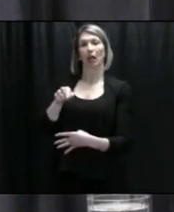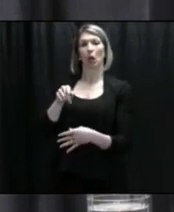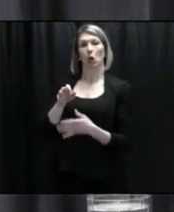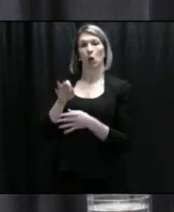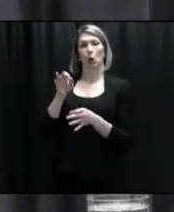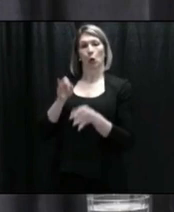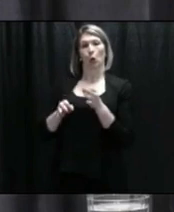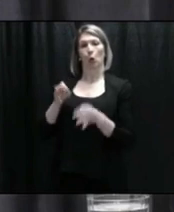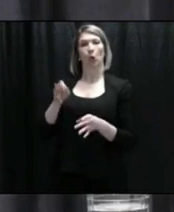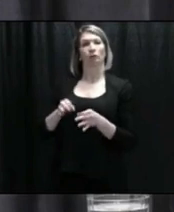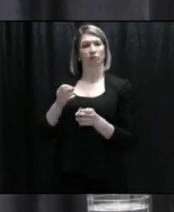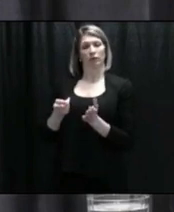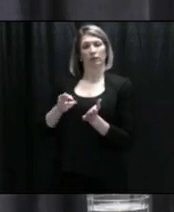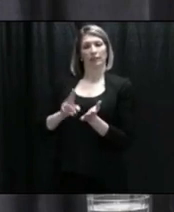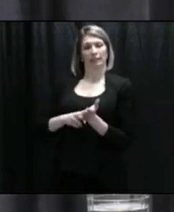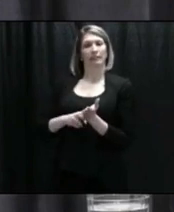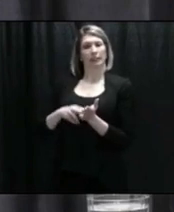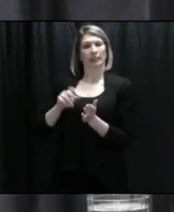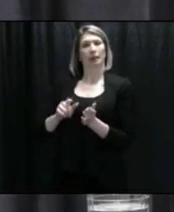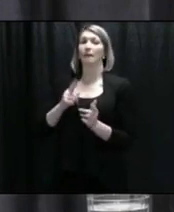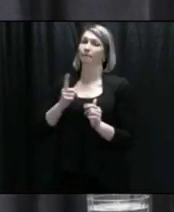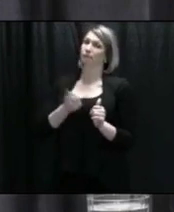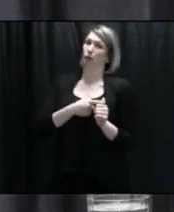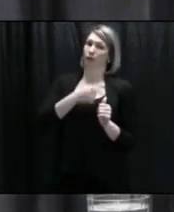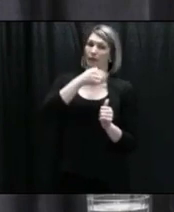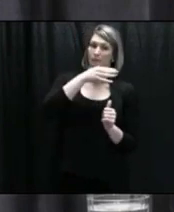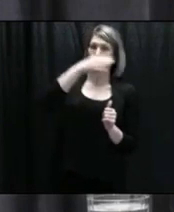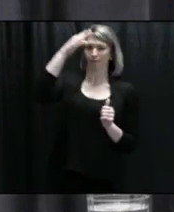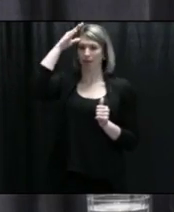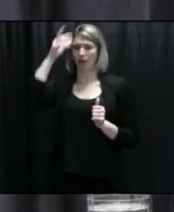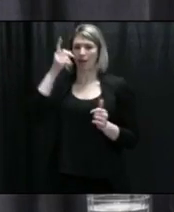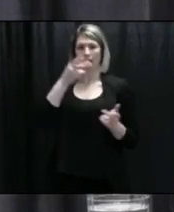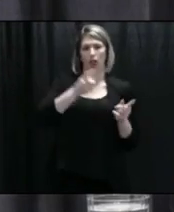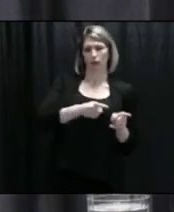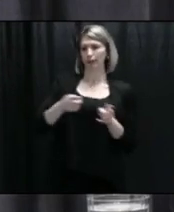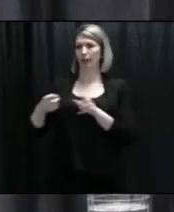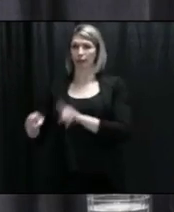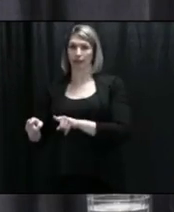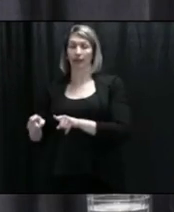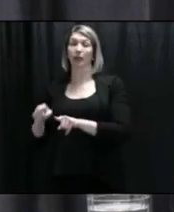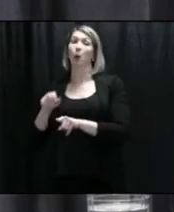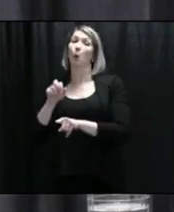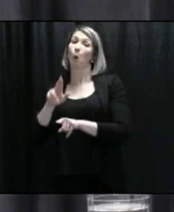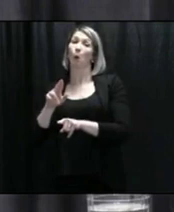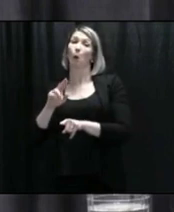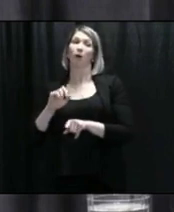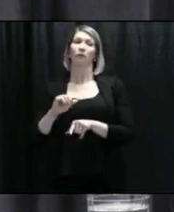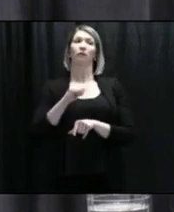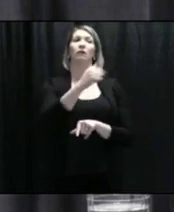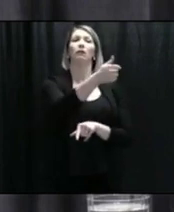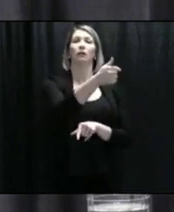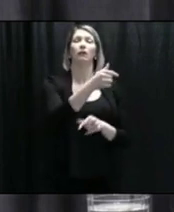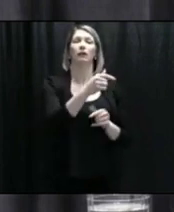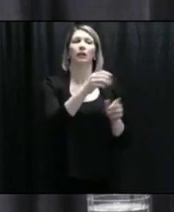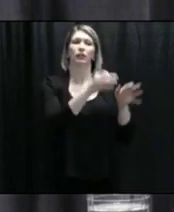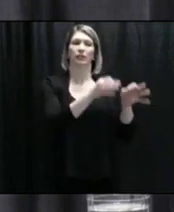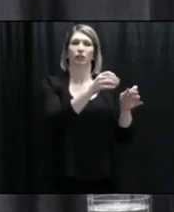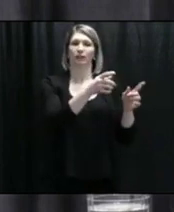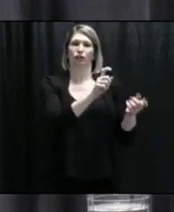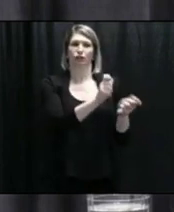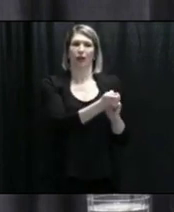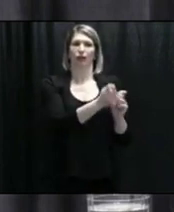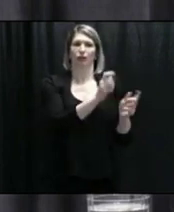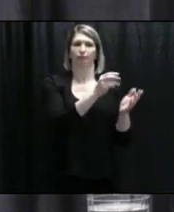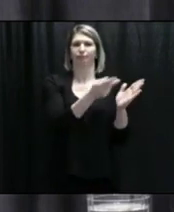change that would actually require either consent of both parties, I understand, or to go back to the court. But the interests of the child